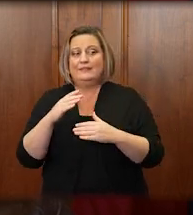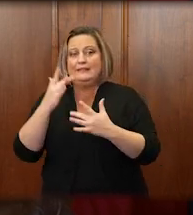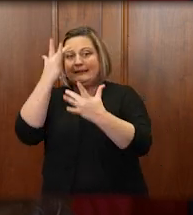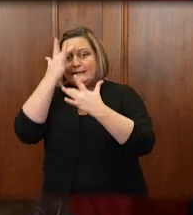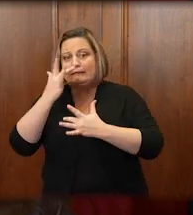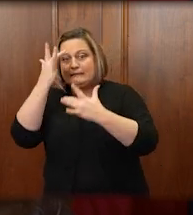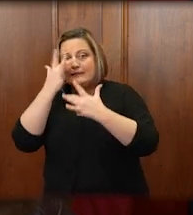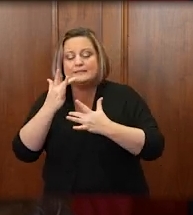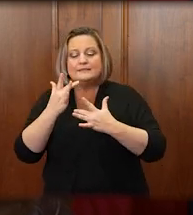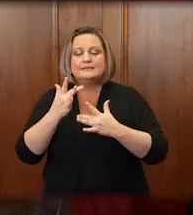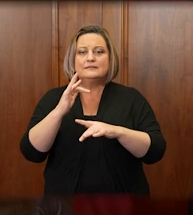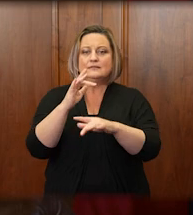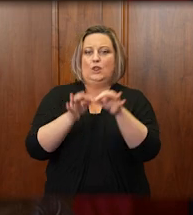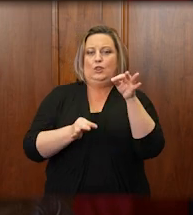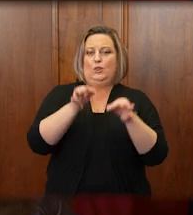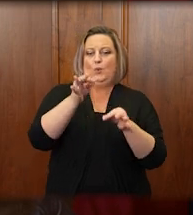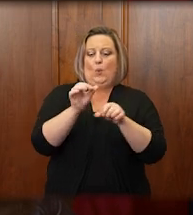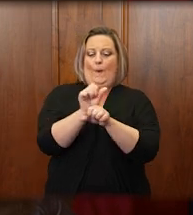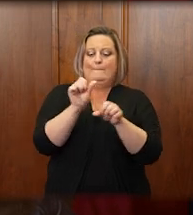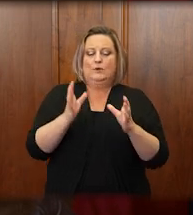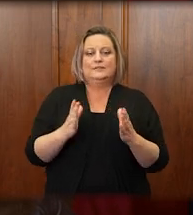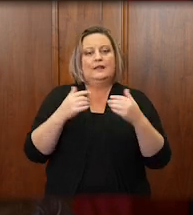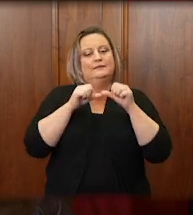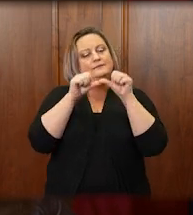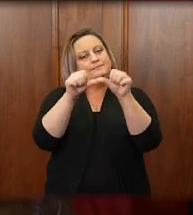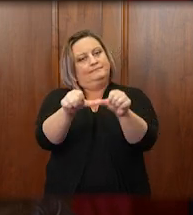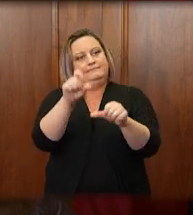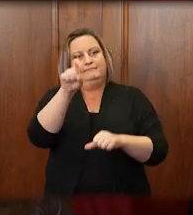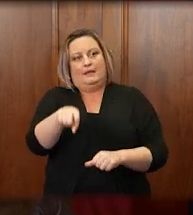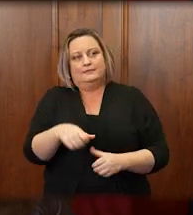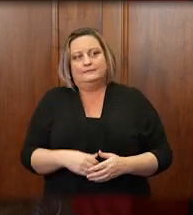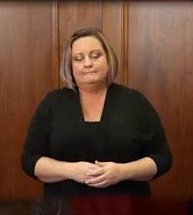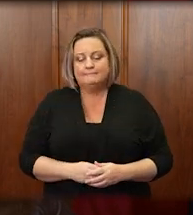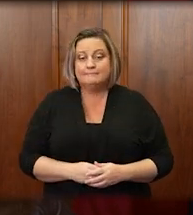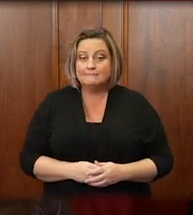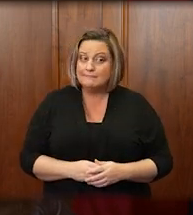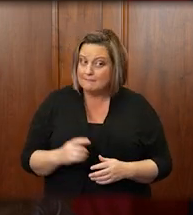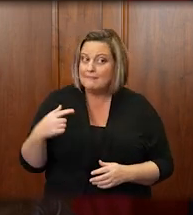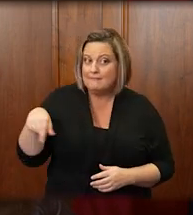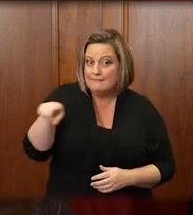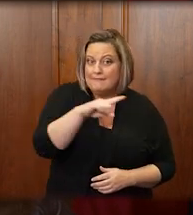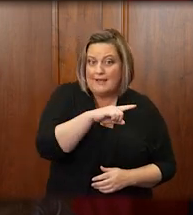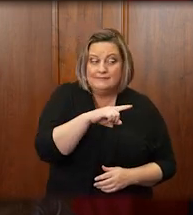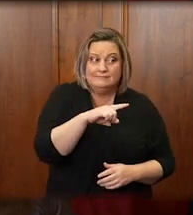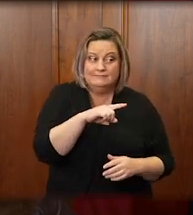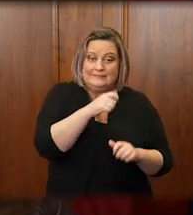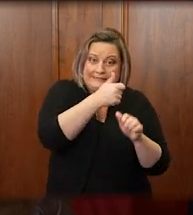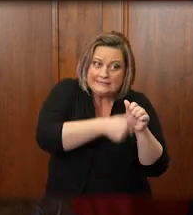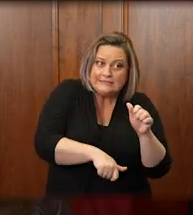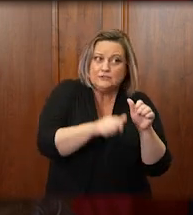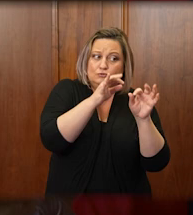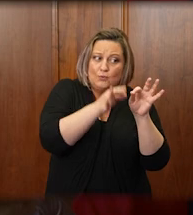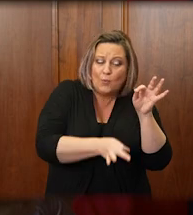carry on and move those cases to resolution. And they did, each and every one of them.